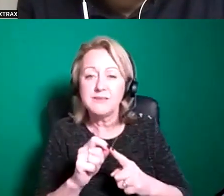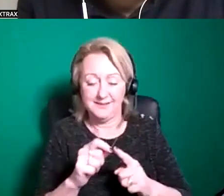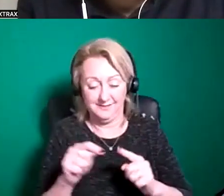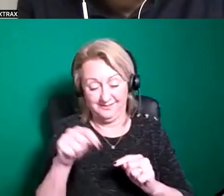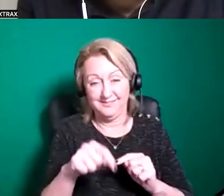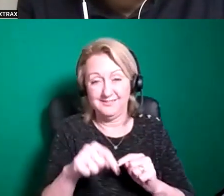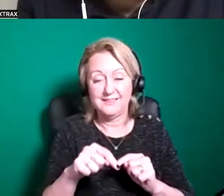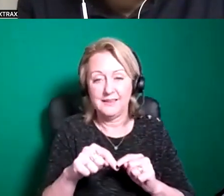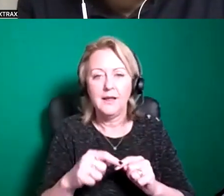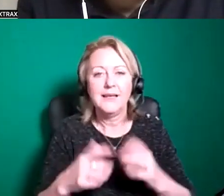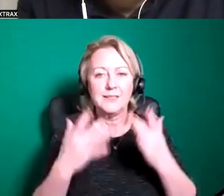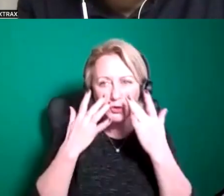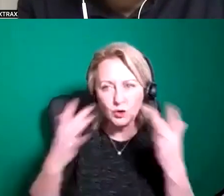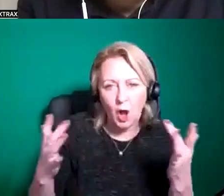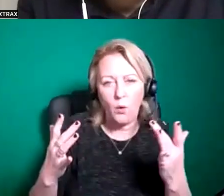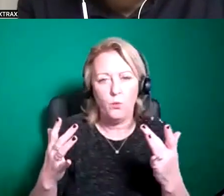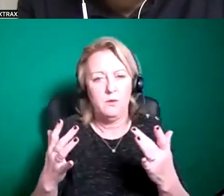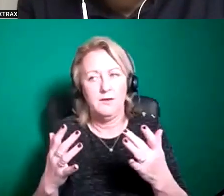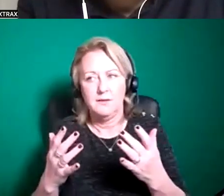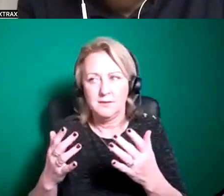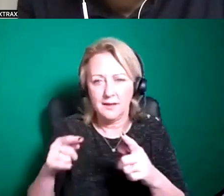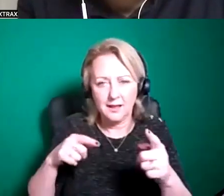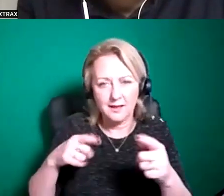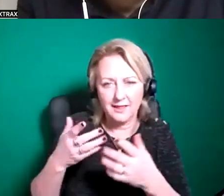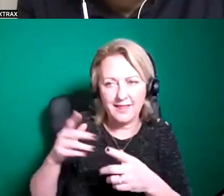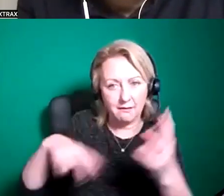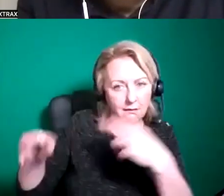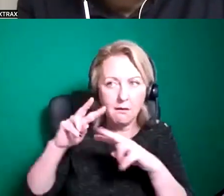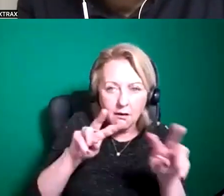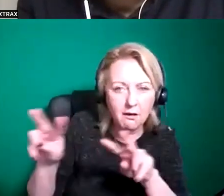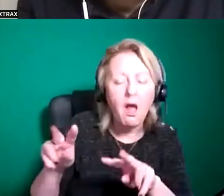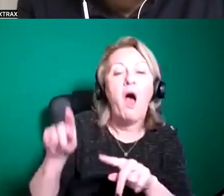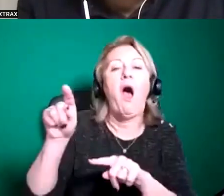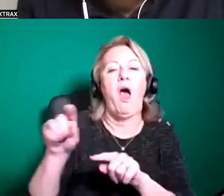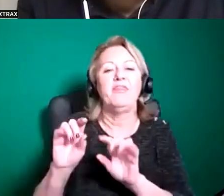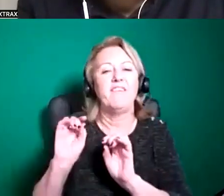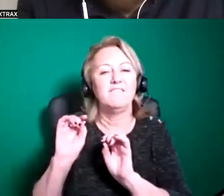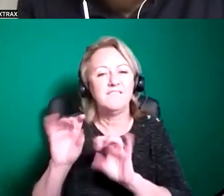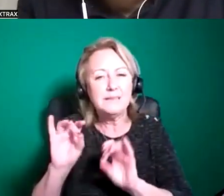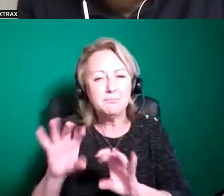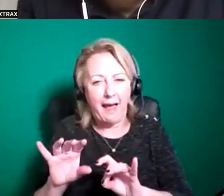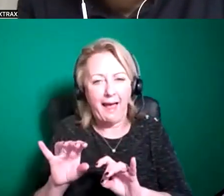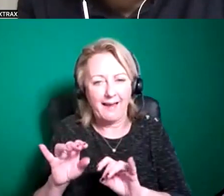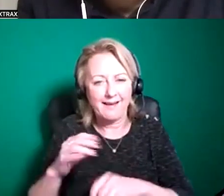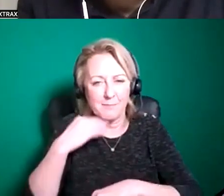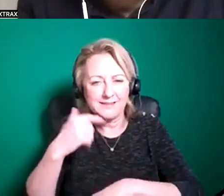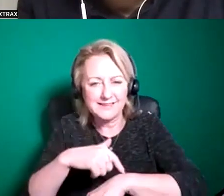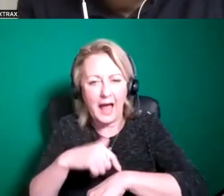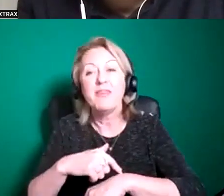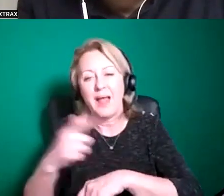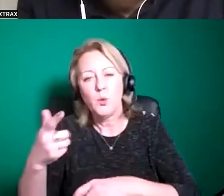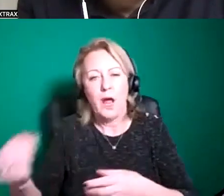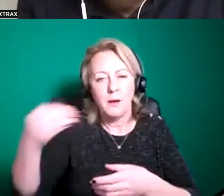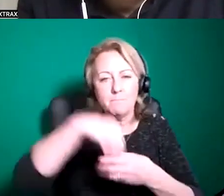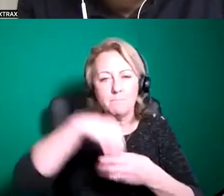play demonstrate get your work out there and maybe get some feedback to what you might want to develop into a bigger uh application so you